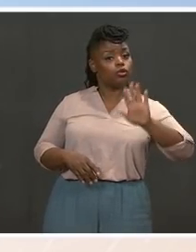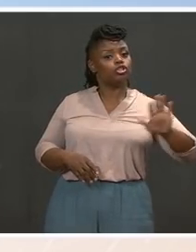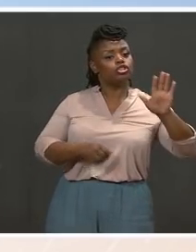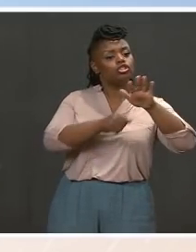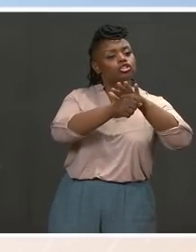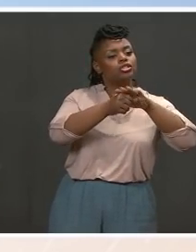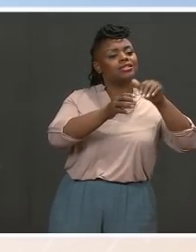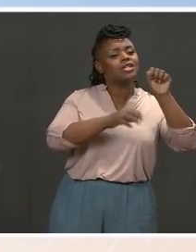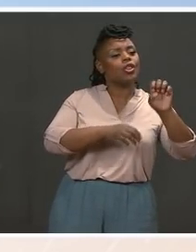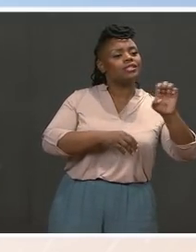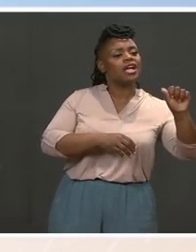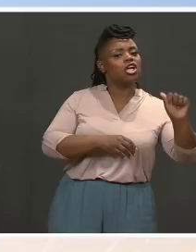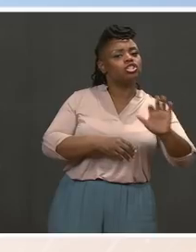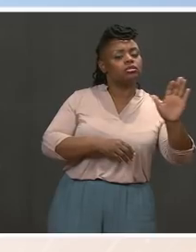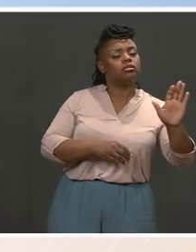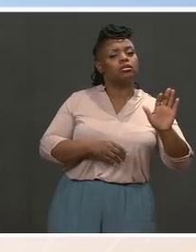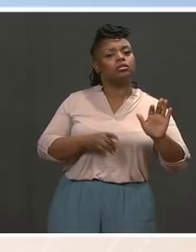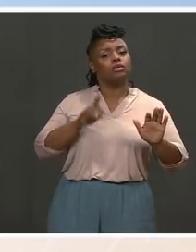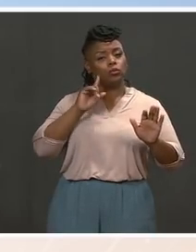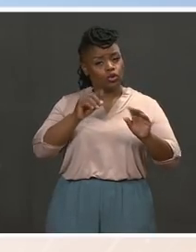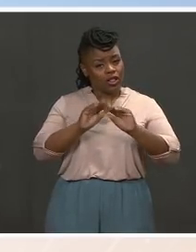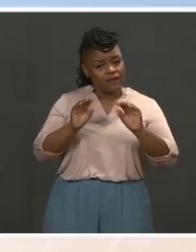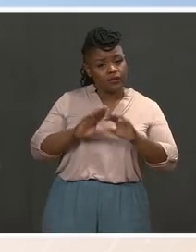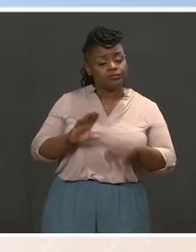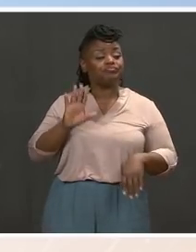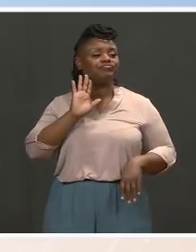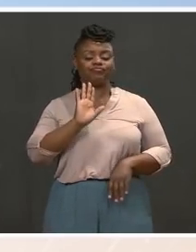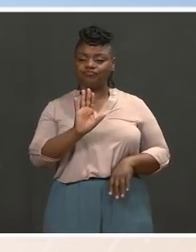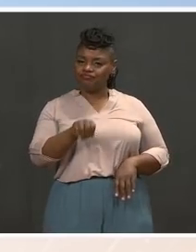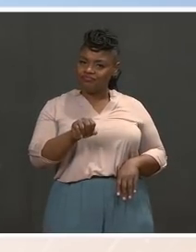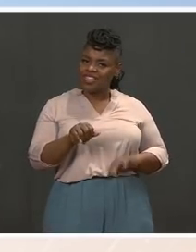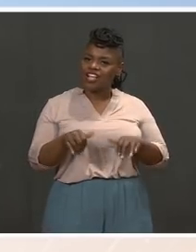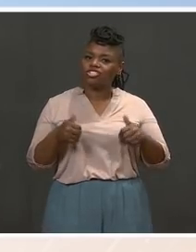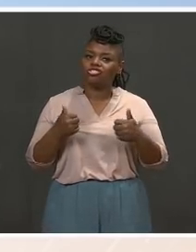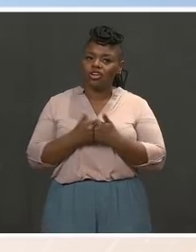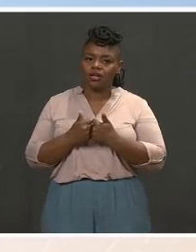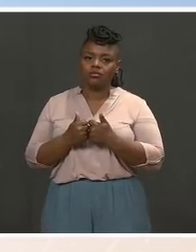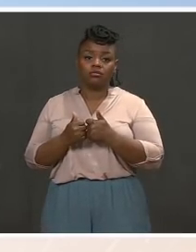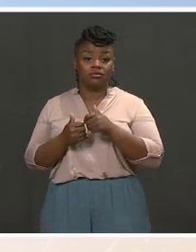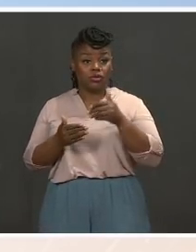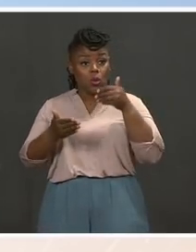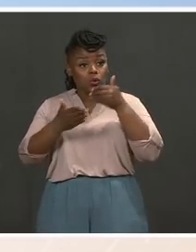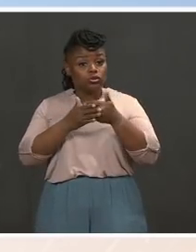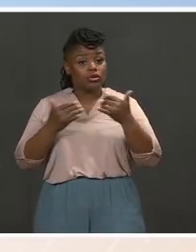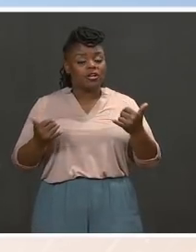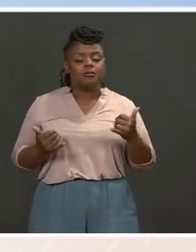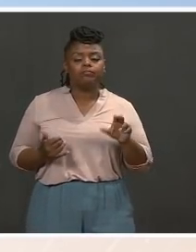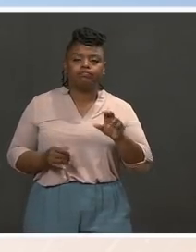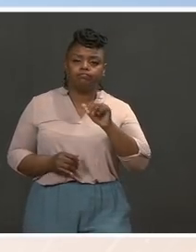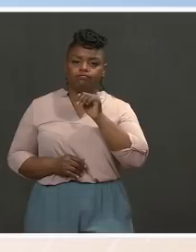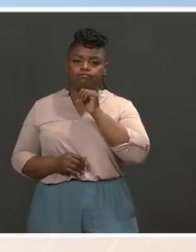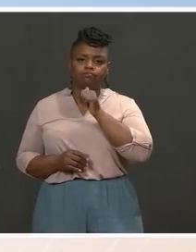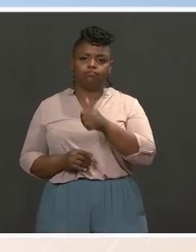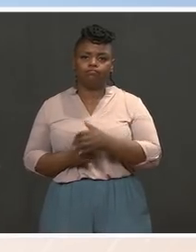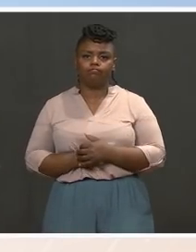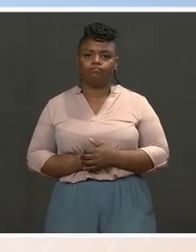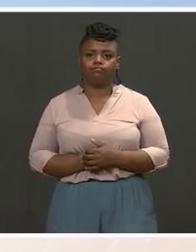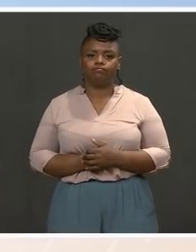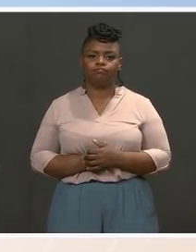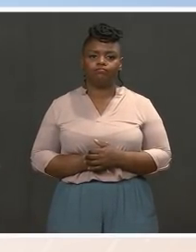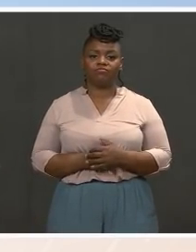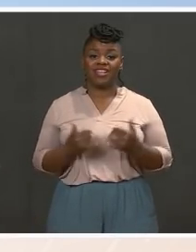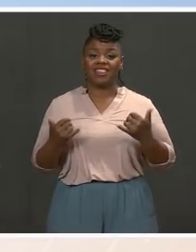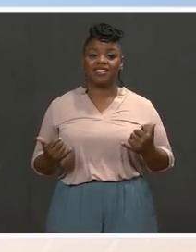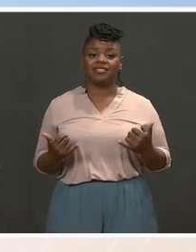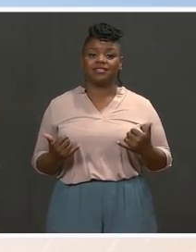a challenge and a problem, and one that we're watching closely and for others who have not been following this issue as closely, it is an issue of overfishing in